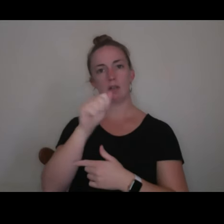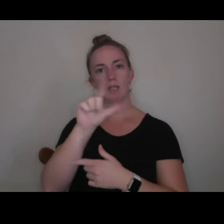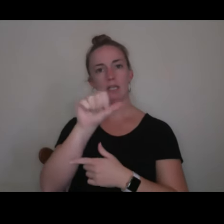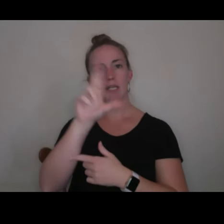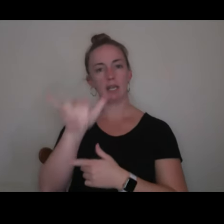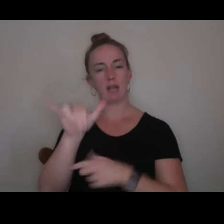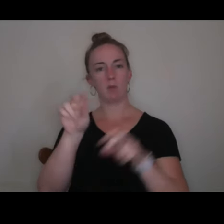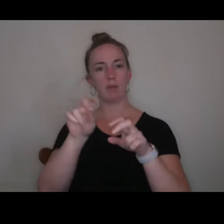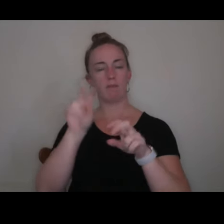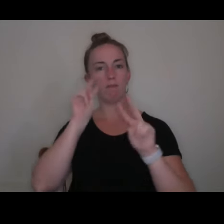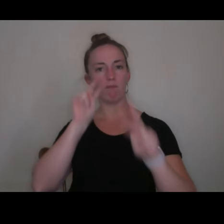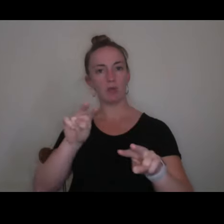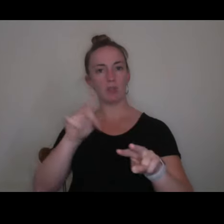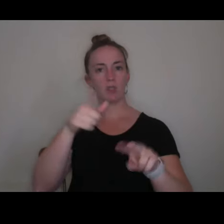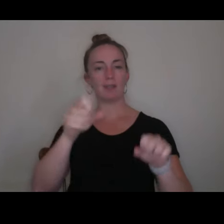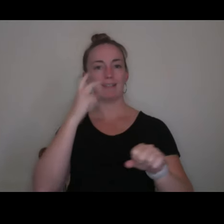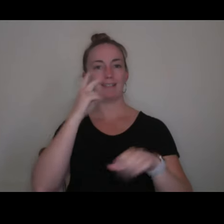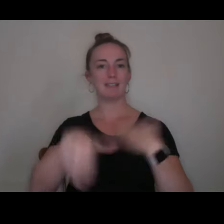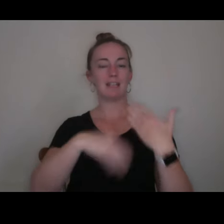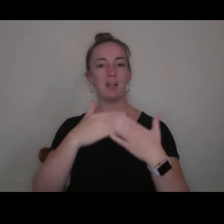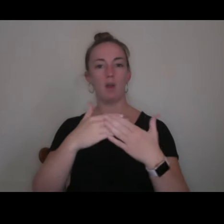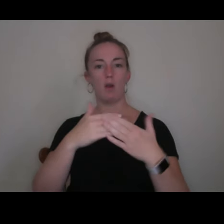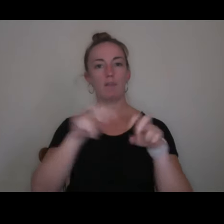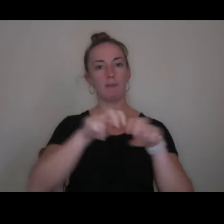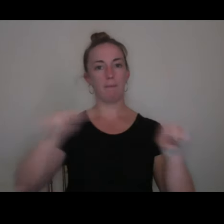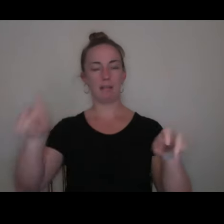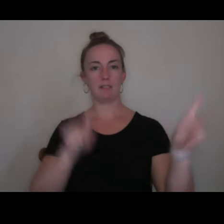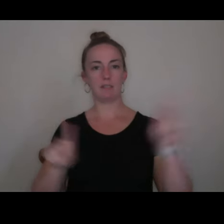panelists. But if you prefer speaker view, that's also a great option too.